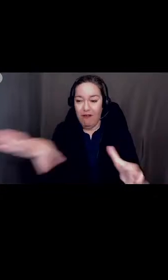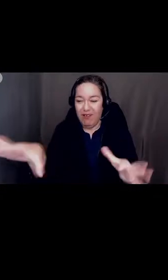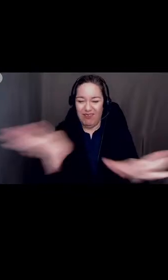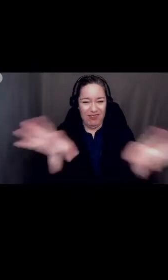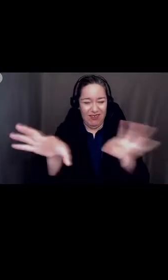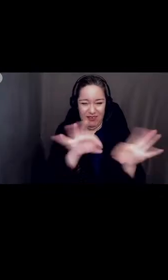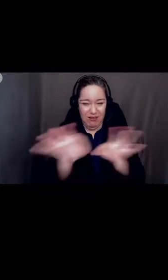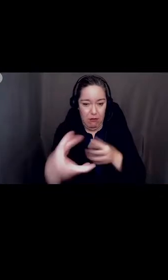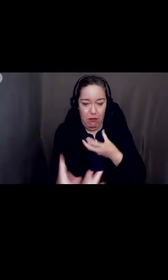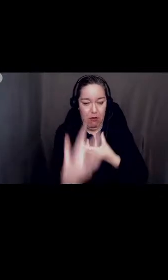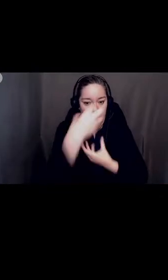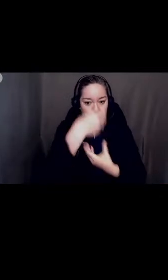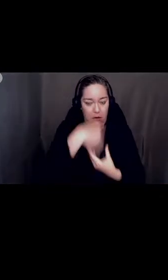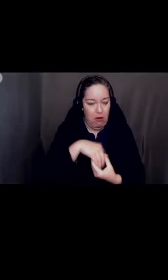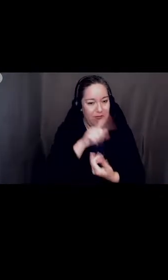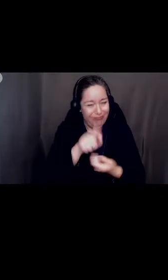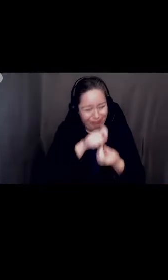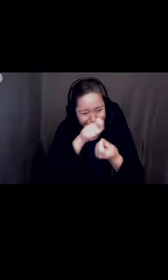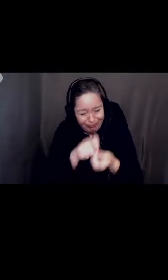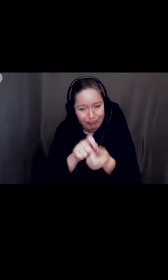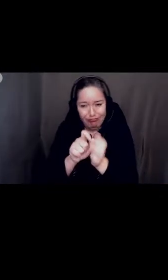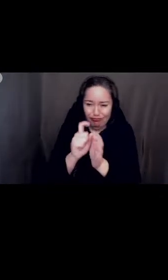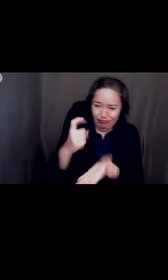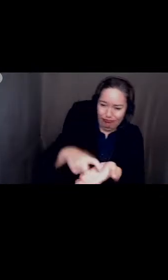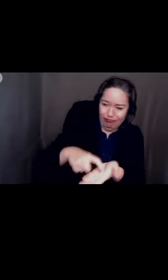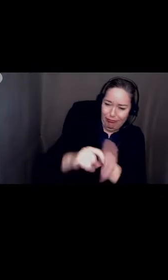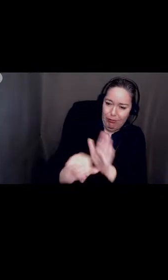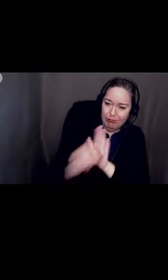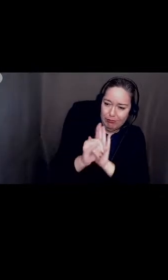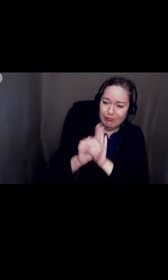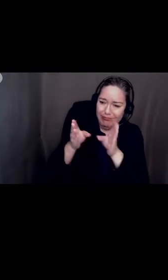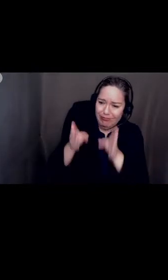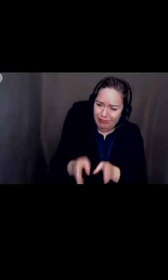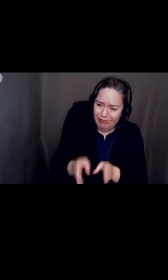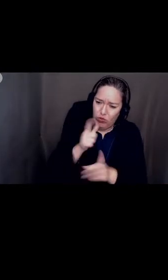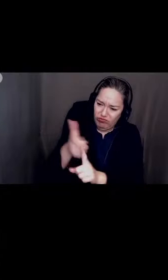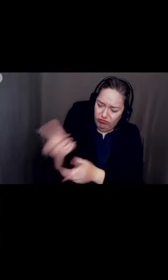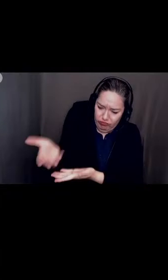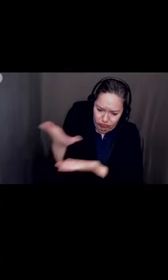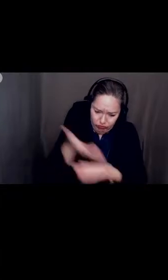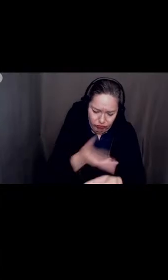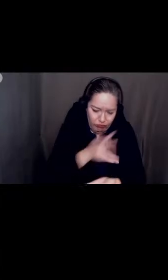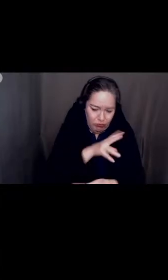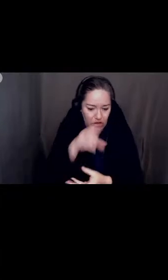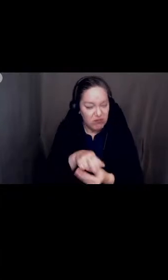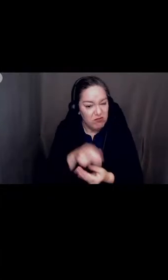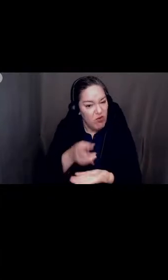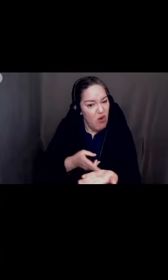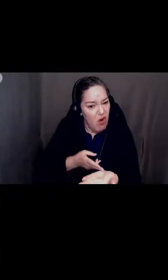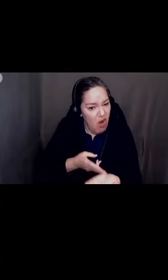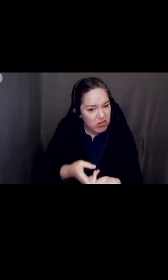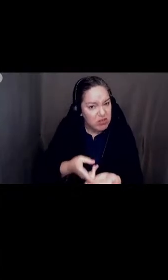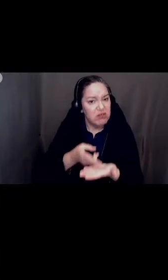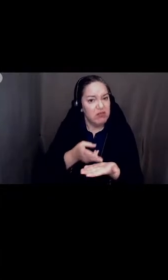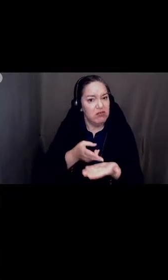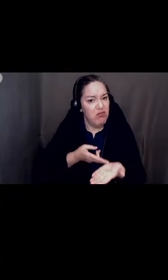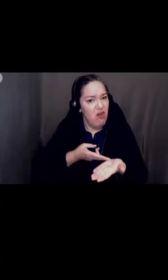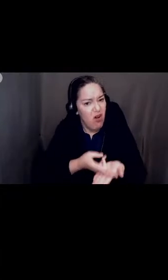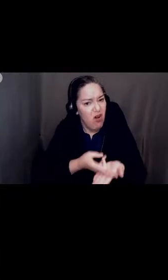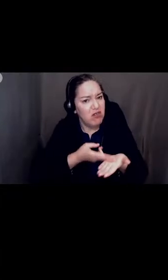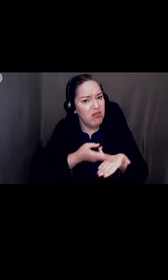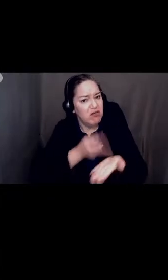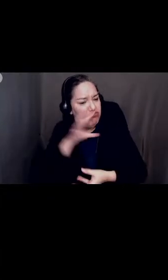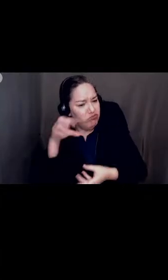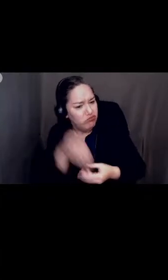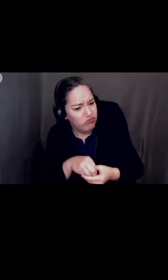individuals who would bring honest participation to the table. to strategically redesign our system.